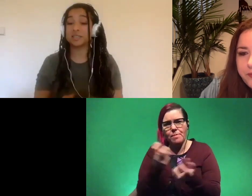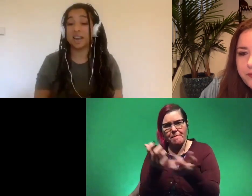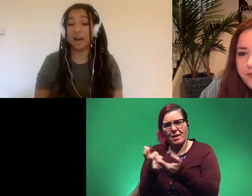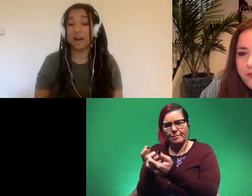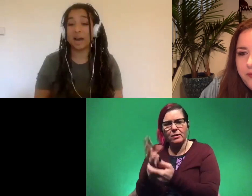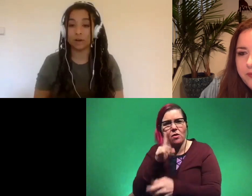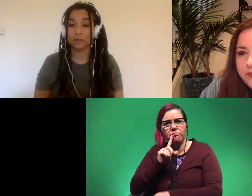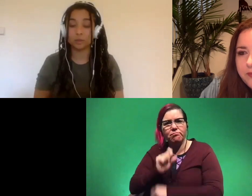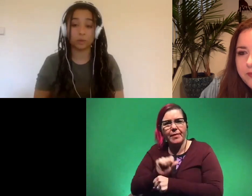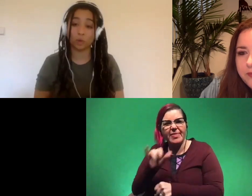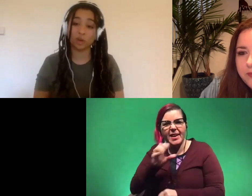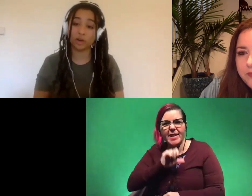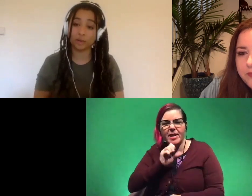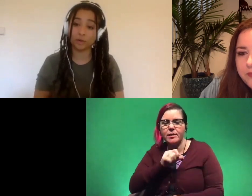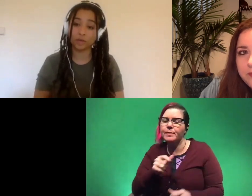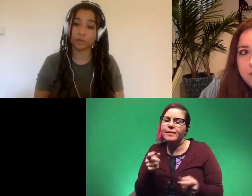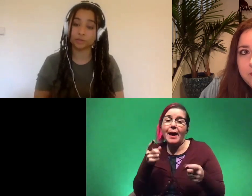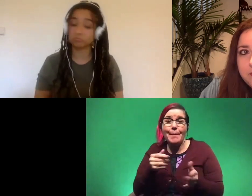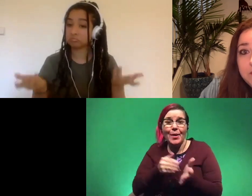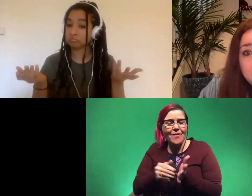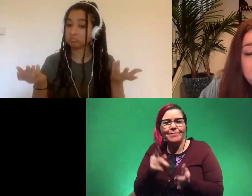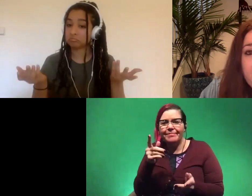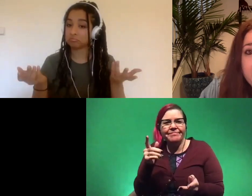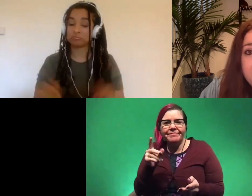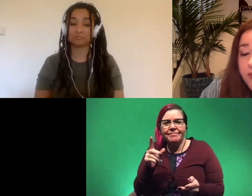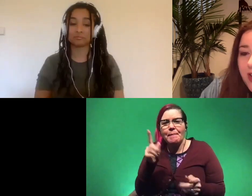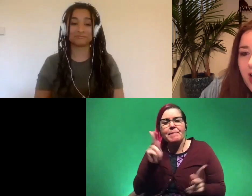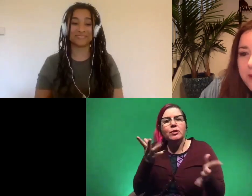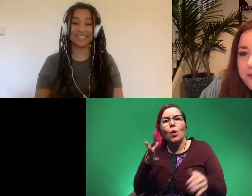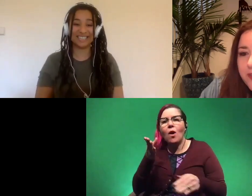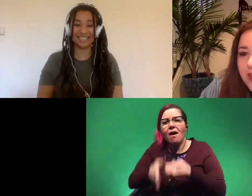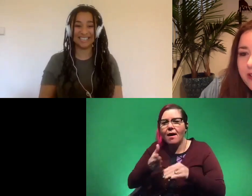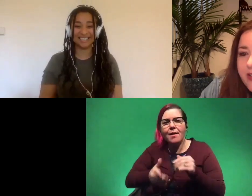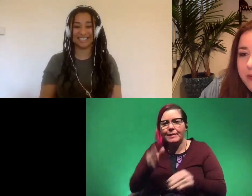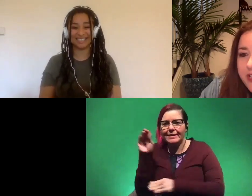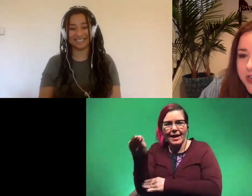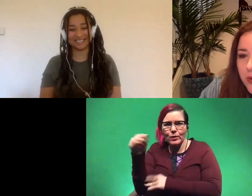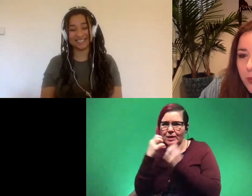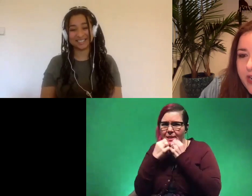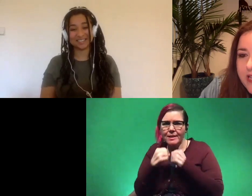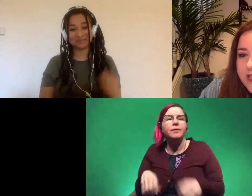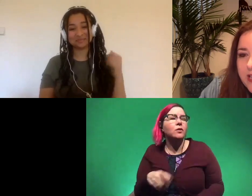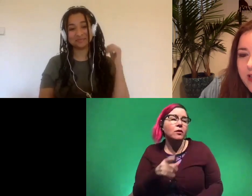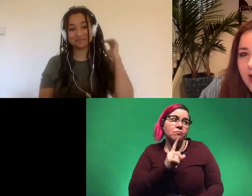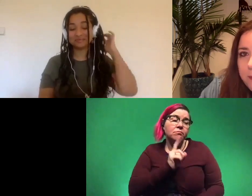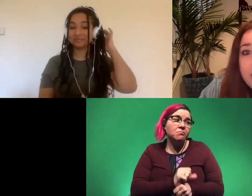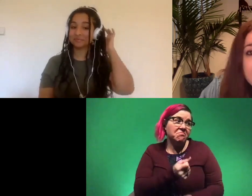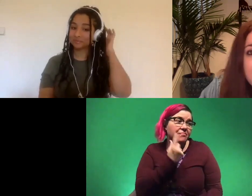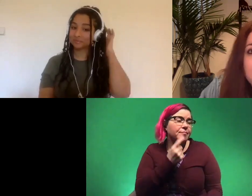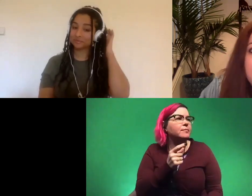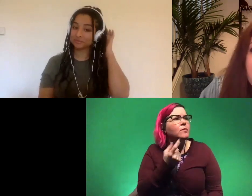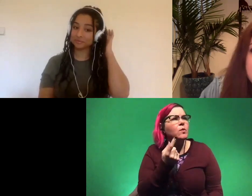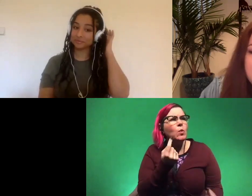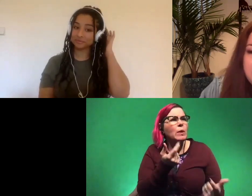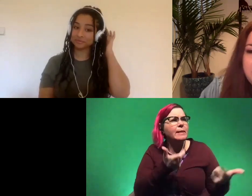but that doesn't happen very often because people don't want you cutting up their dinosaurs valid um leah would like to know what is the uh biggest